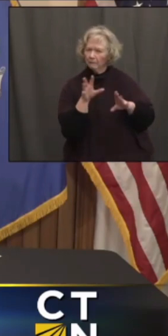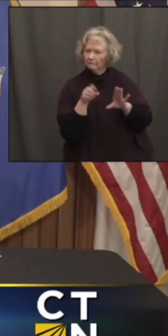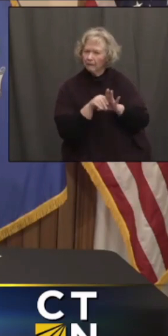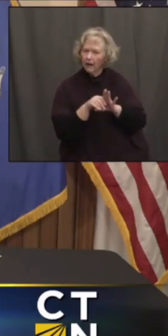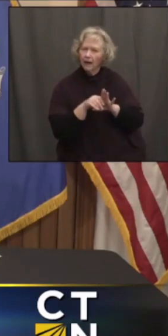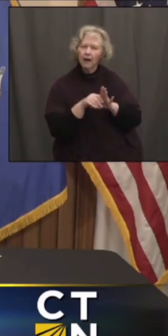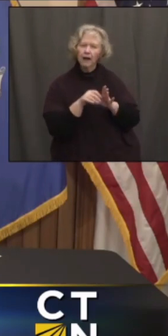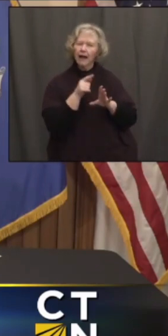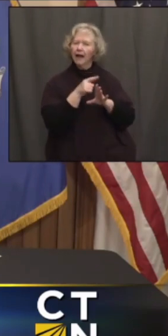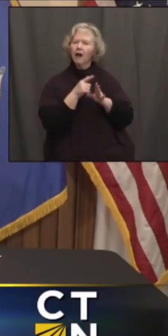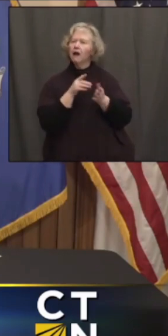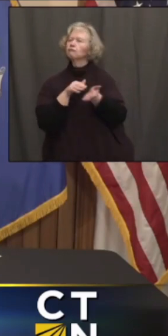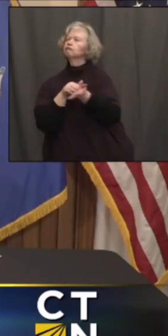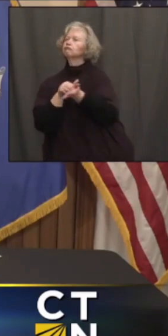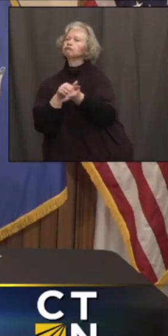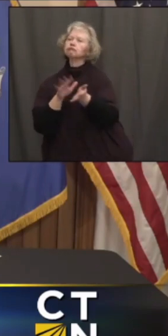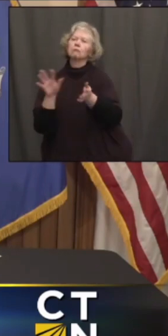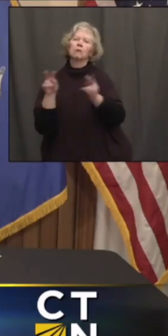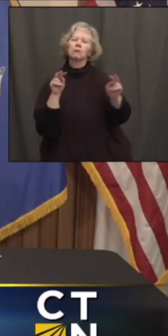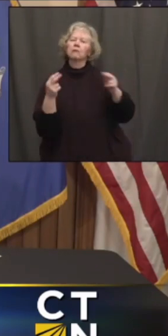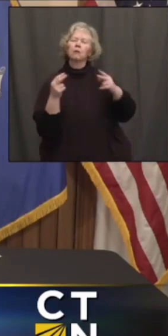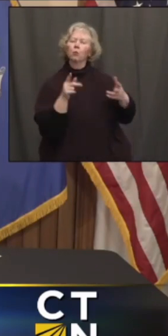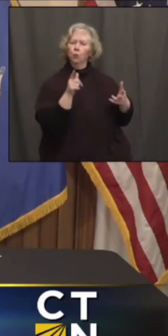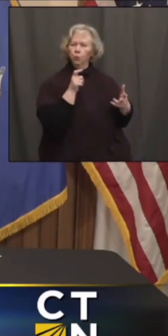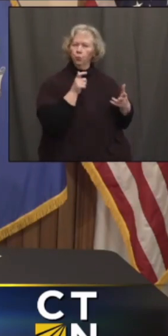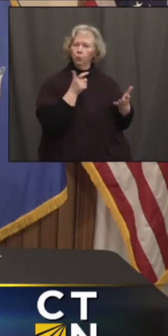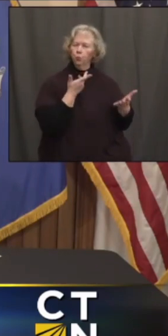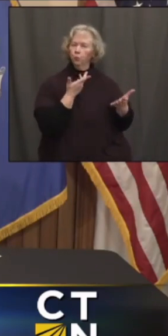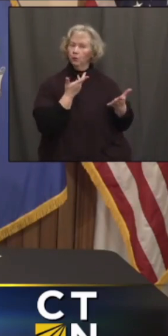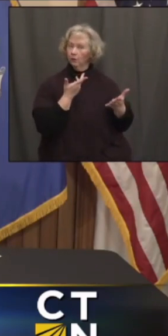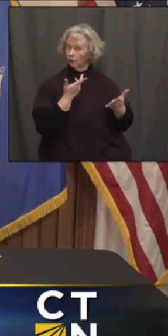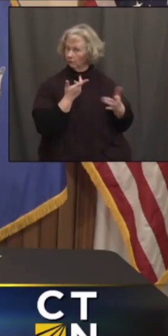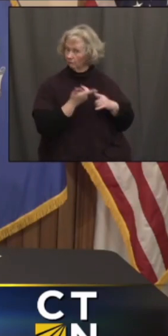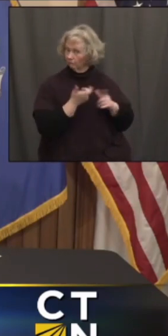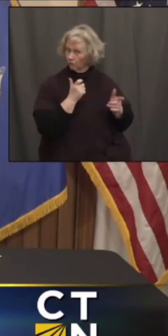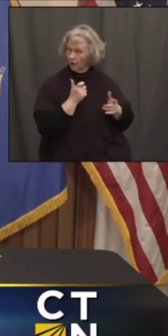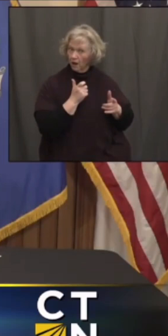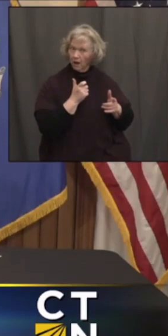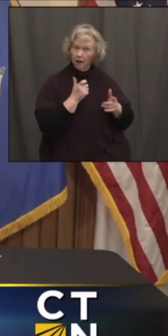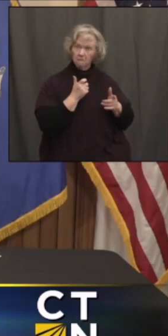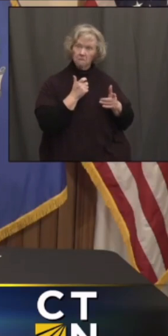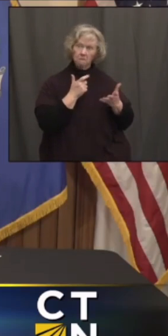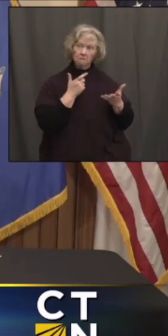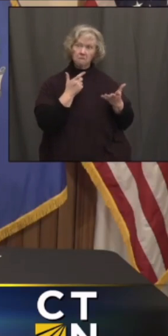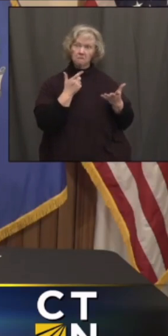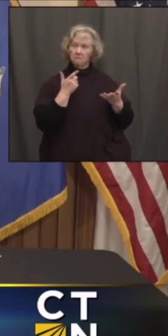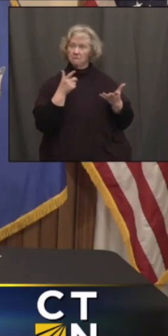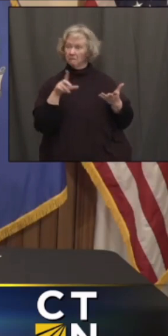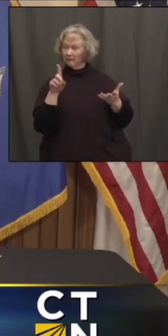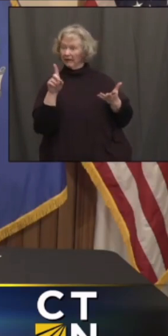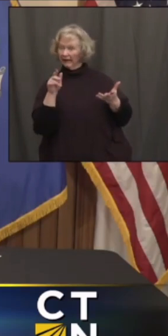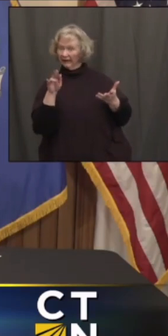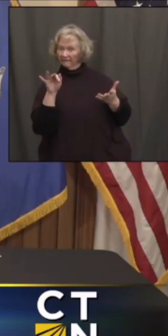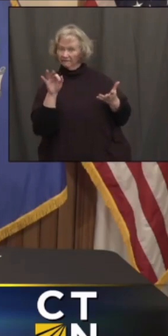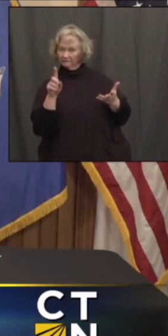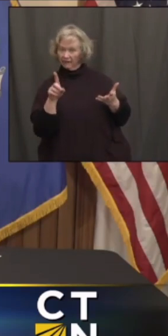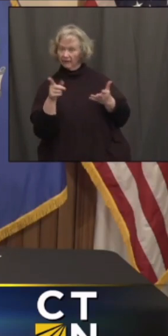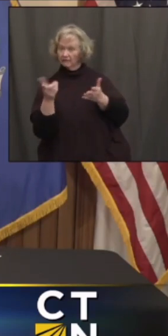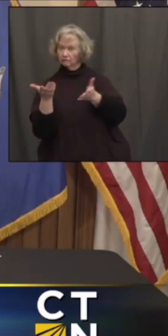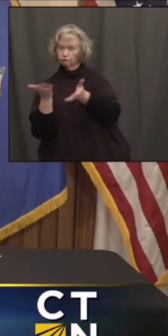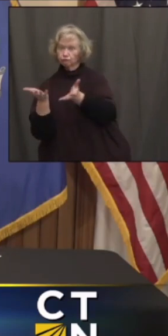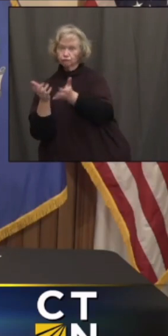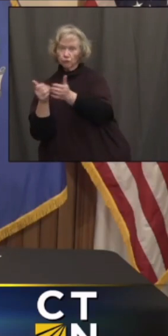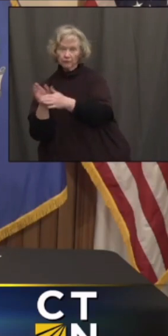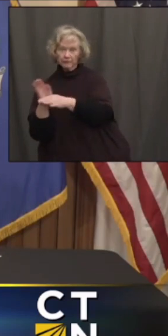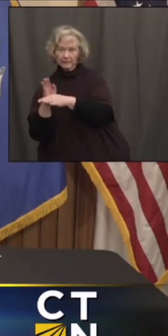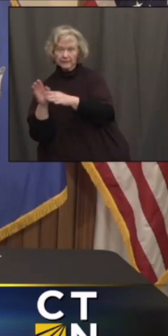perspectives you've gotten in the last week, both, you know, from the outreach that David and others do to the business community and also